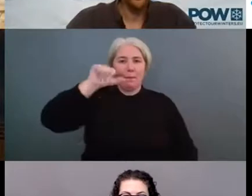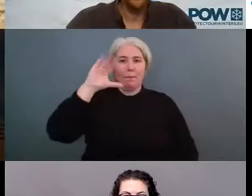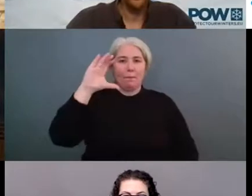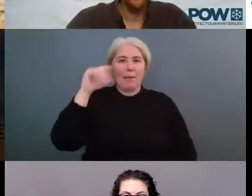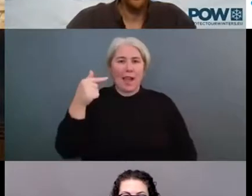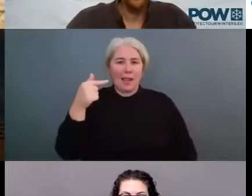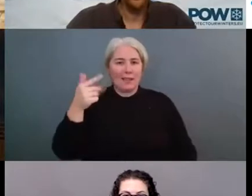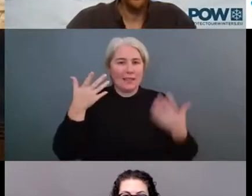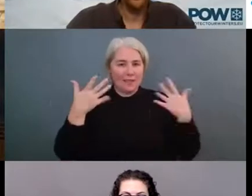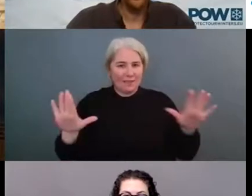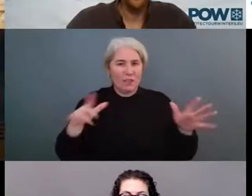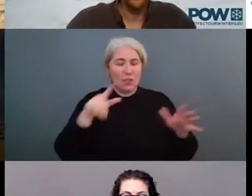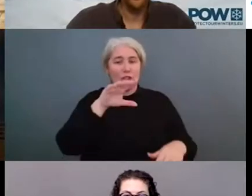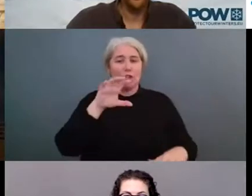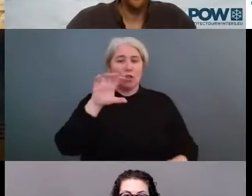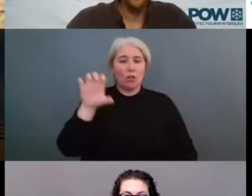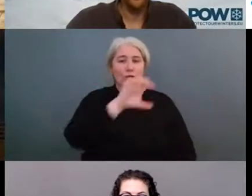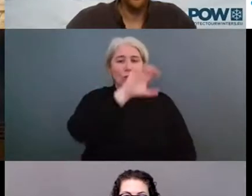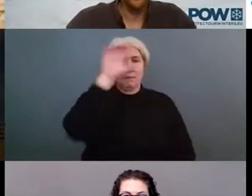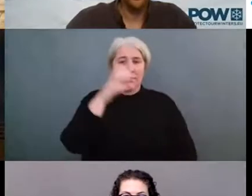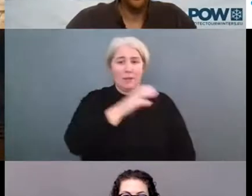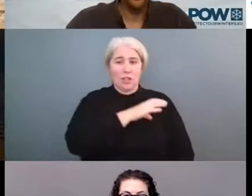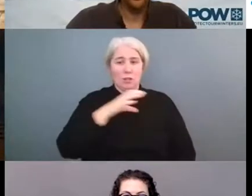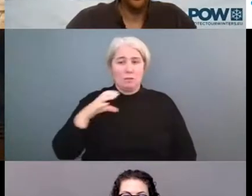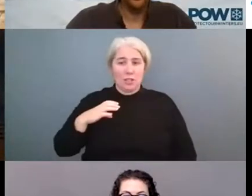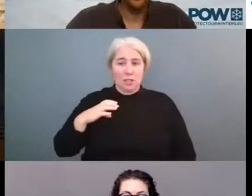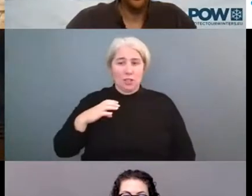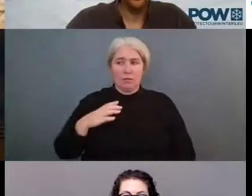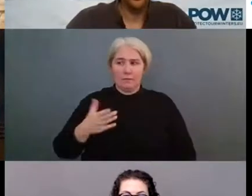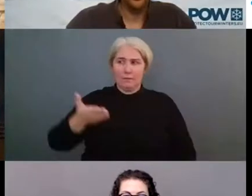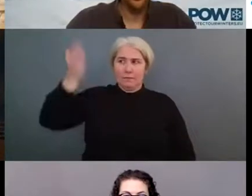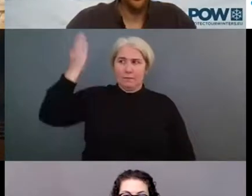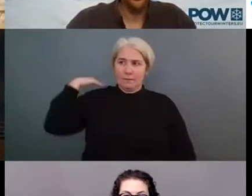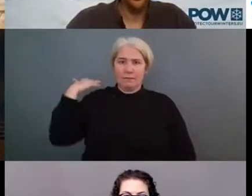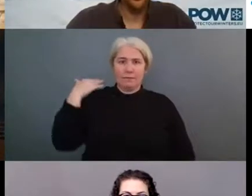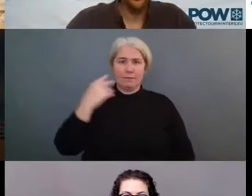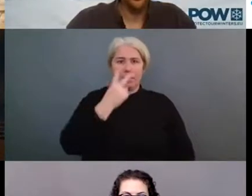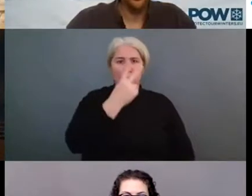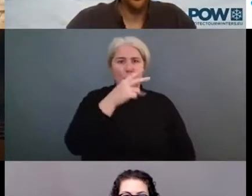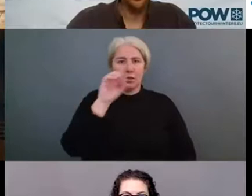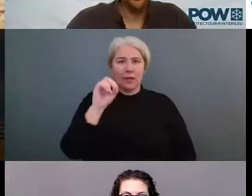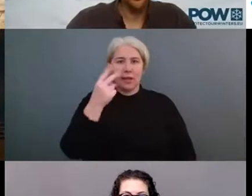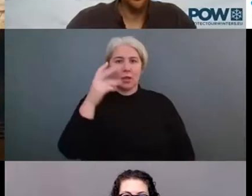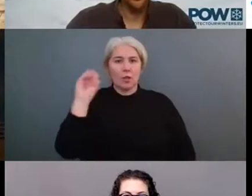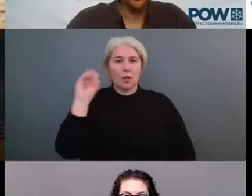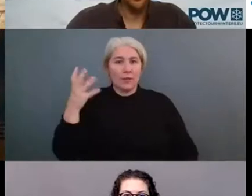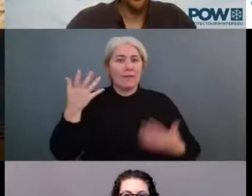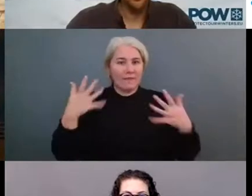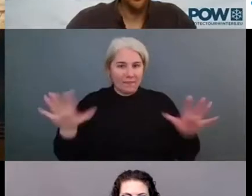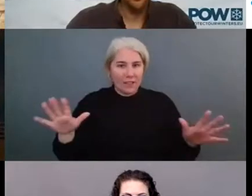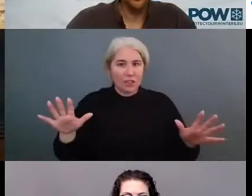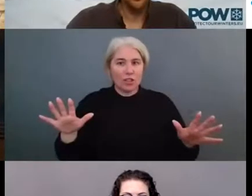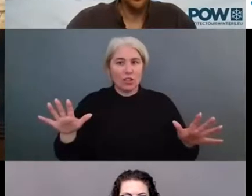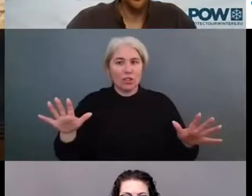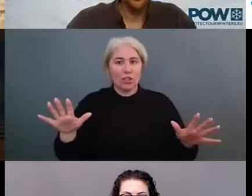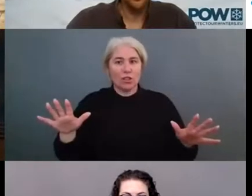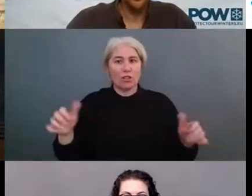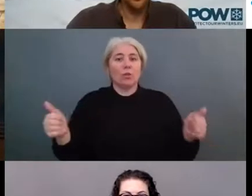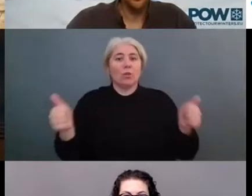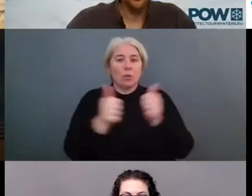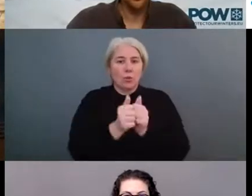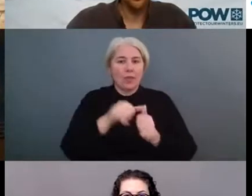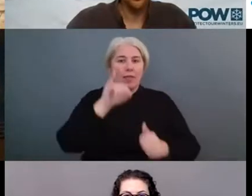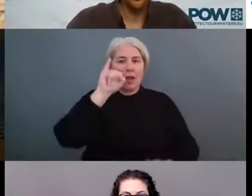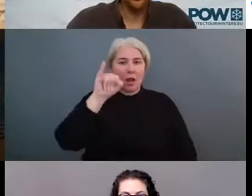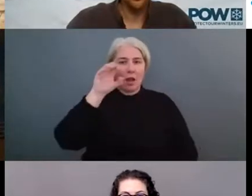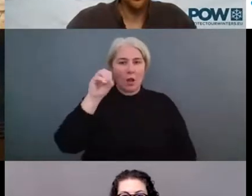at the end of this year, at the end of last year, together, for instance, with the International Olympic Committee and